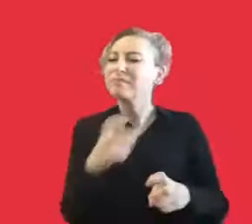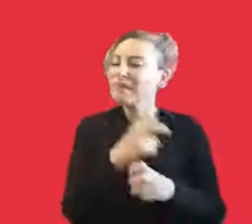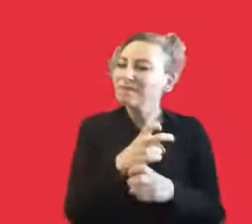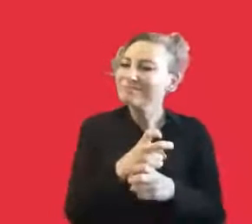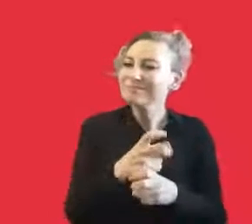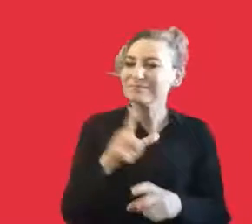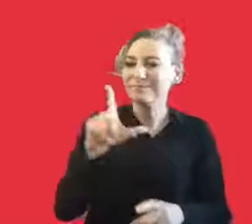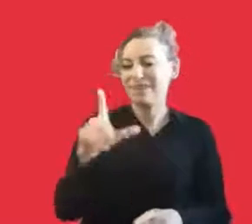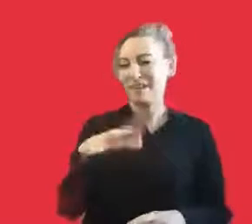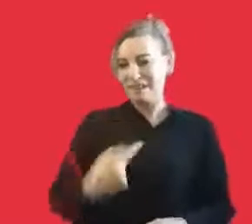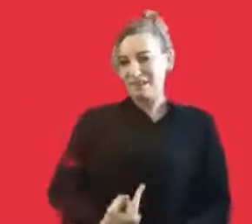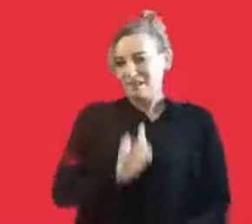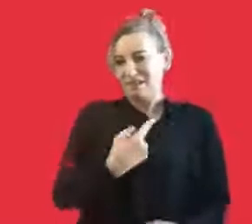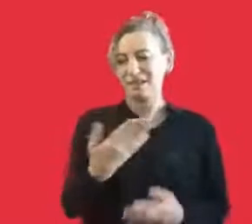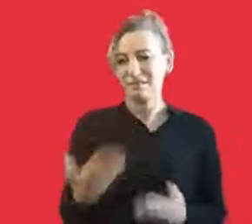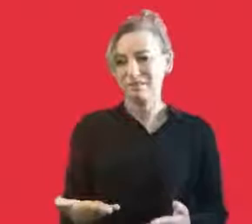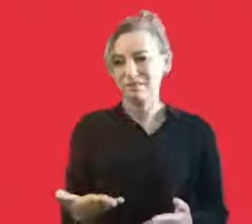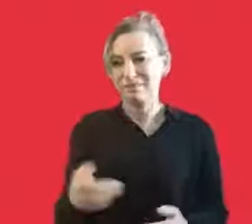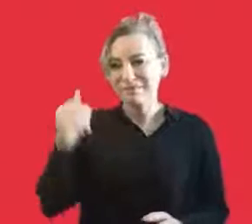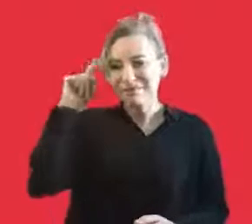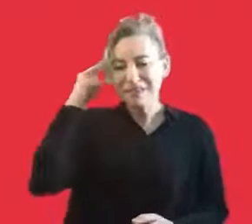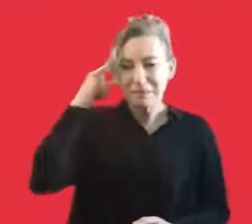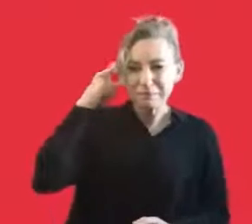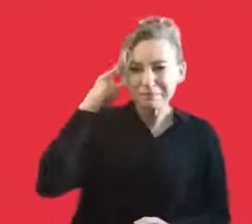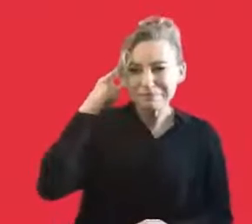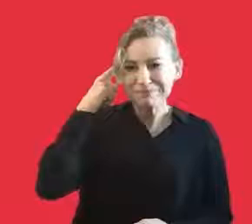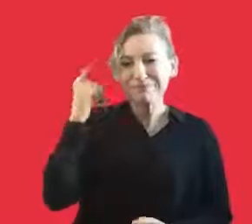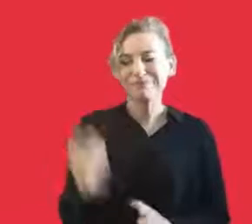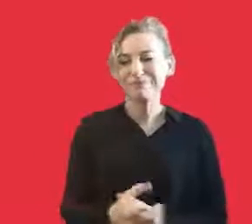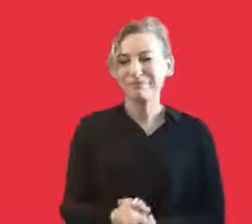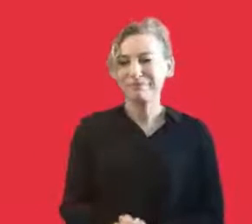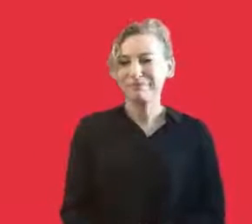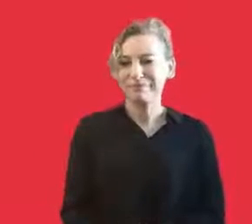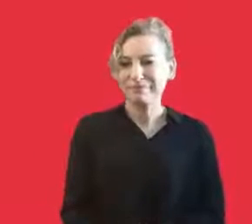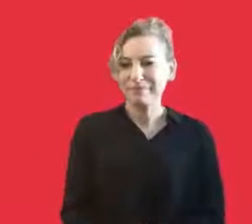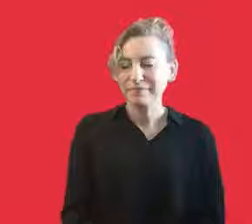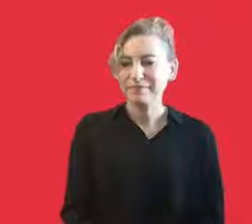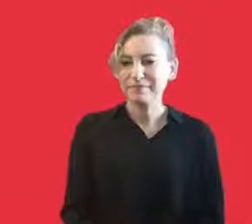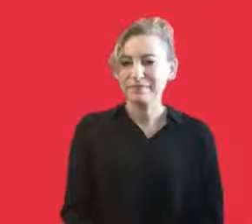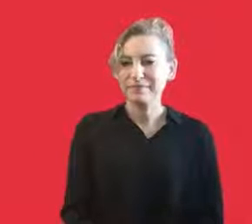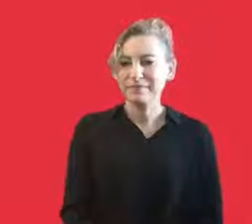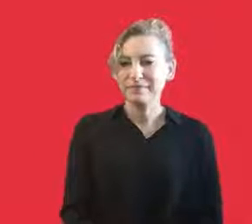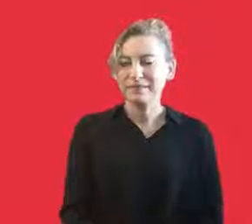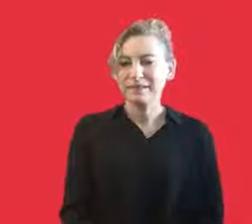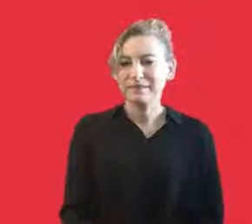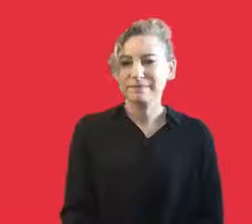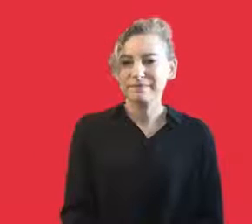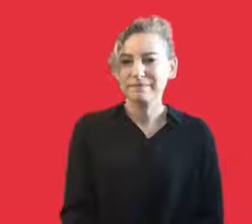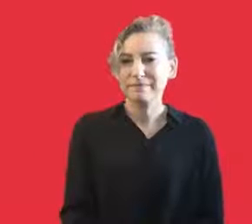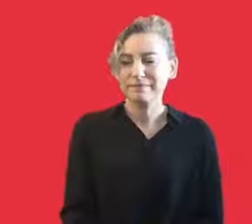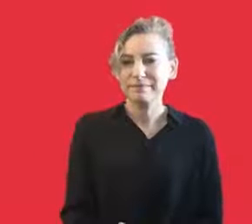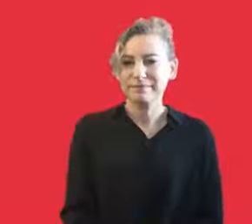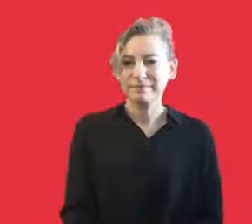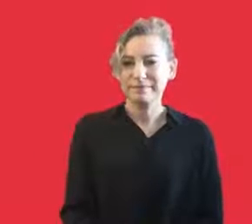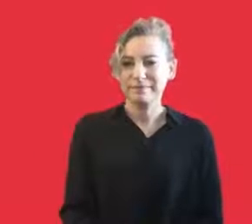because right now everyone is in need of something, because someone needs a psychological consultancy, some other people need other things. Now, the older society is in